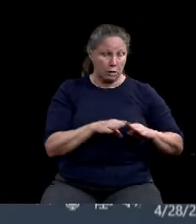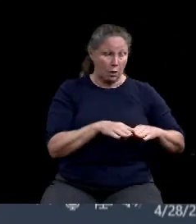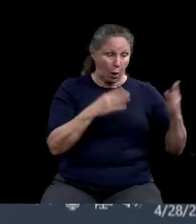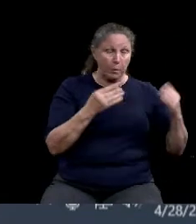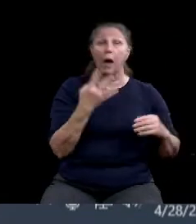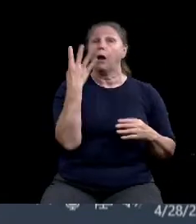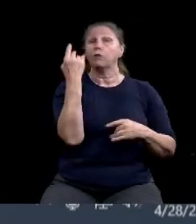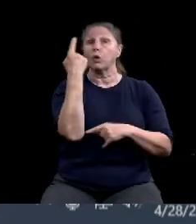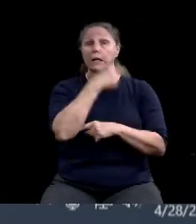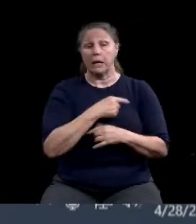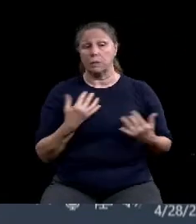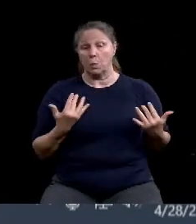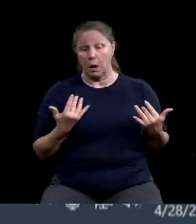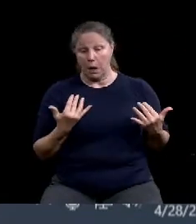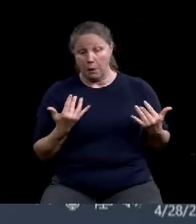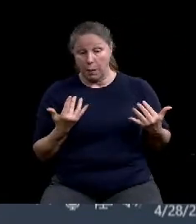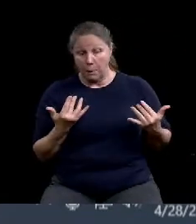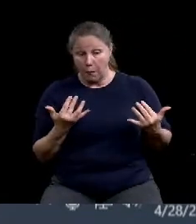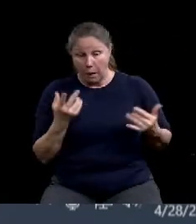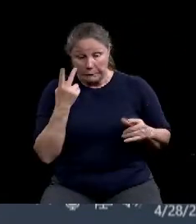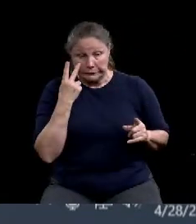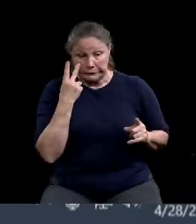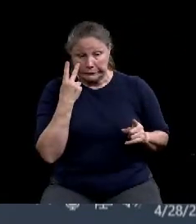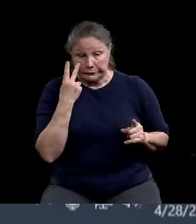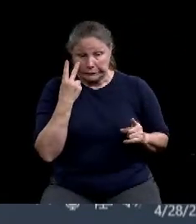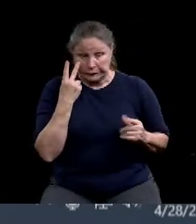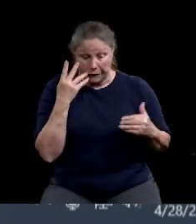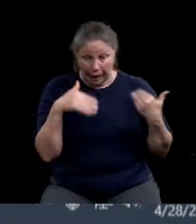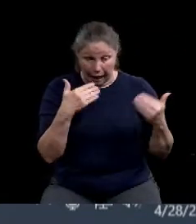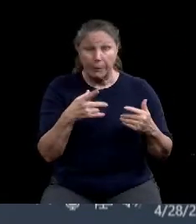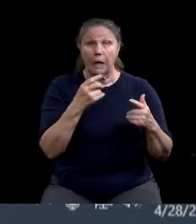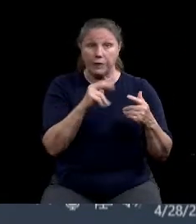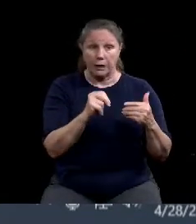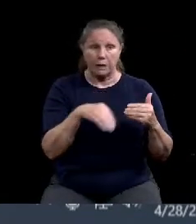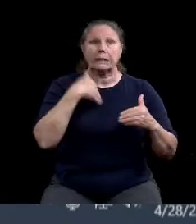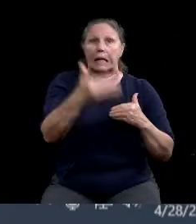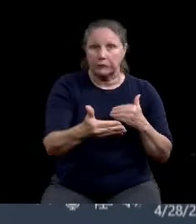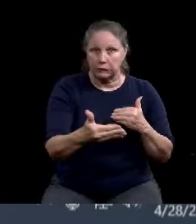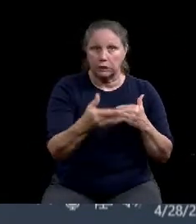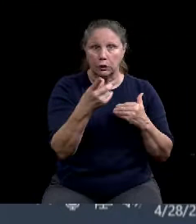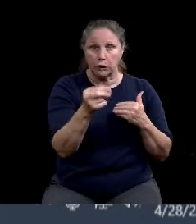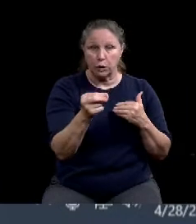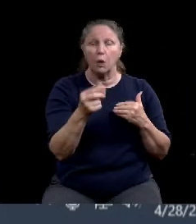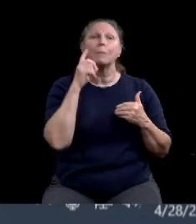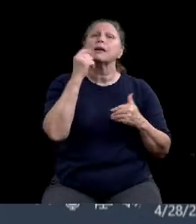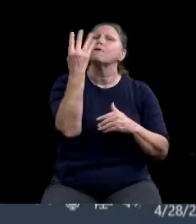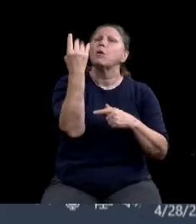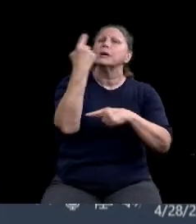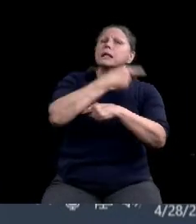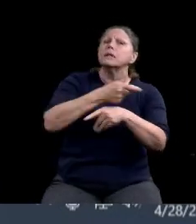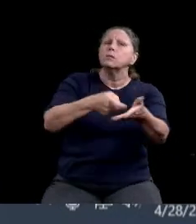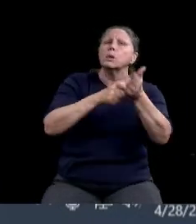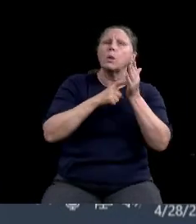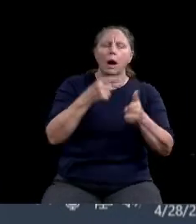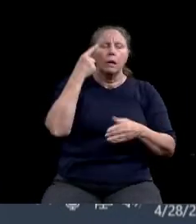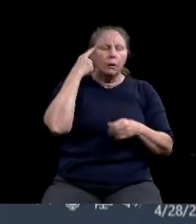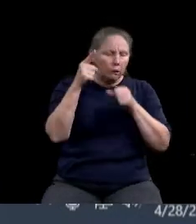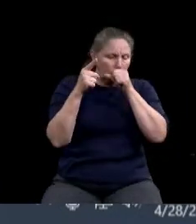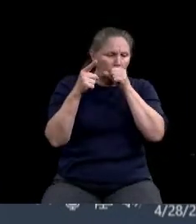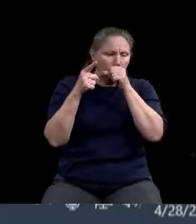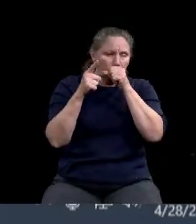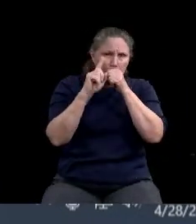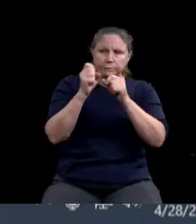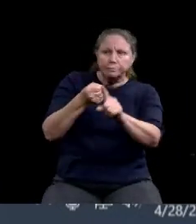Um, that's important because it takes a while for any change in social behavior to show up in the positive testing for COVID-19.